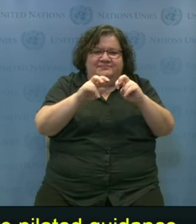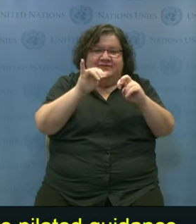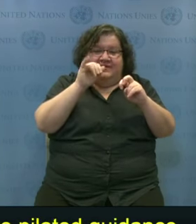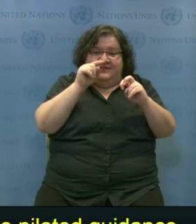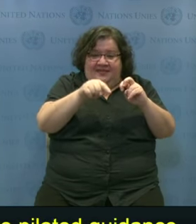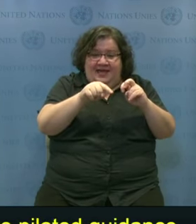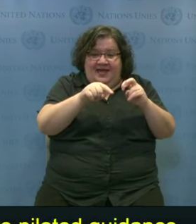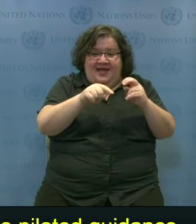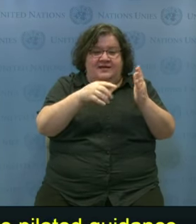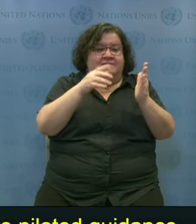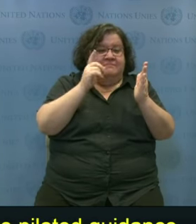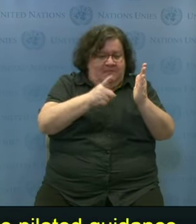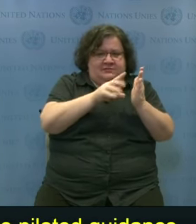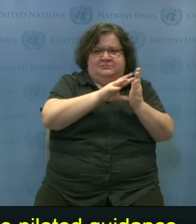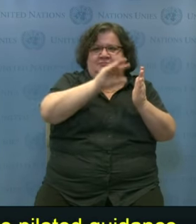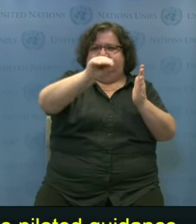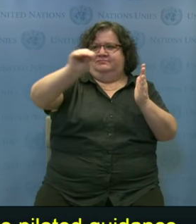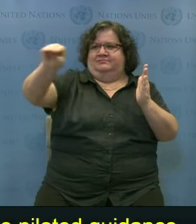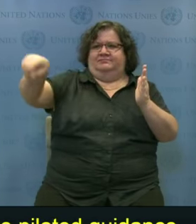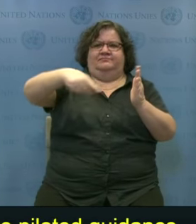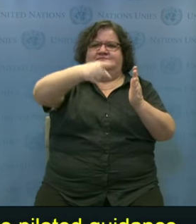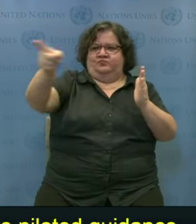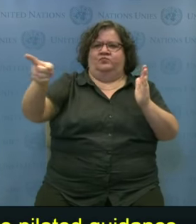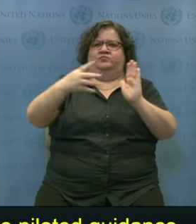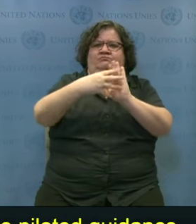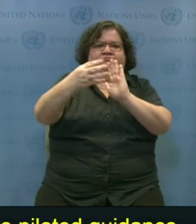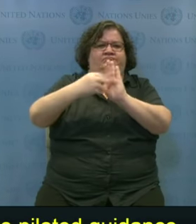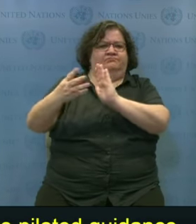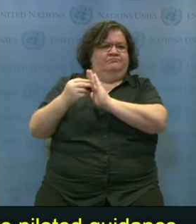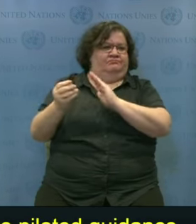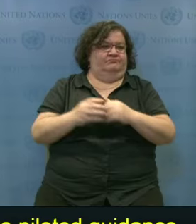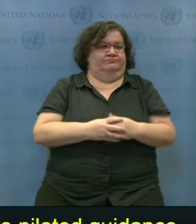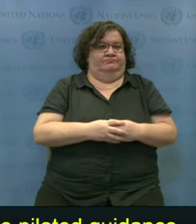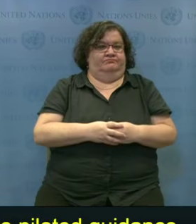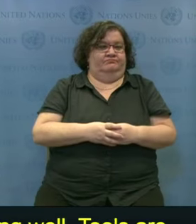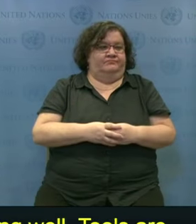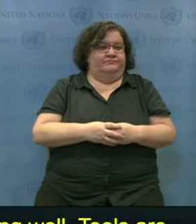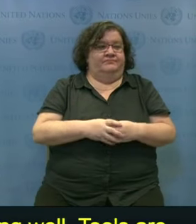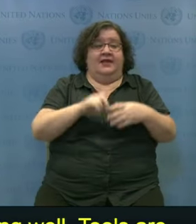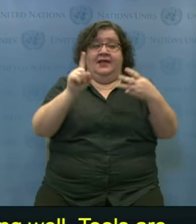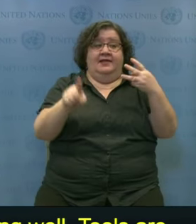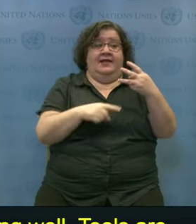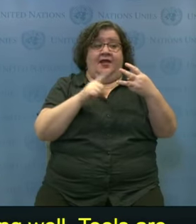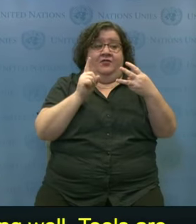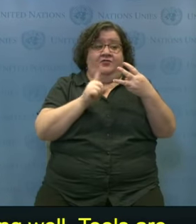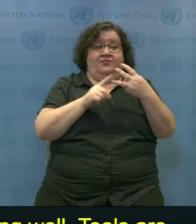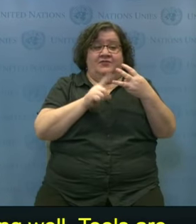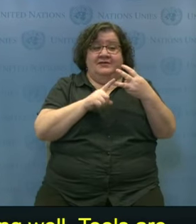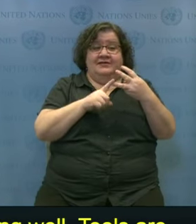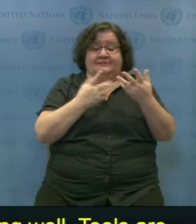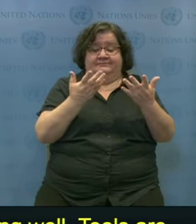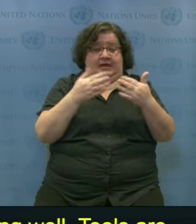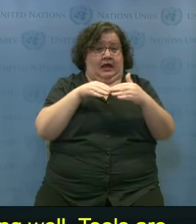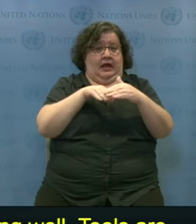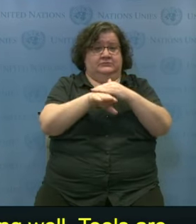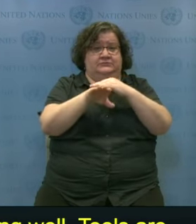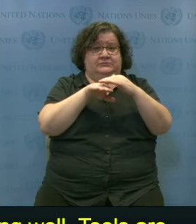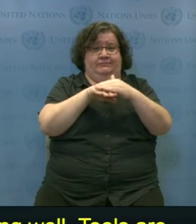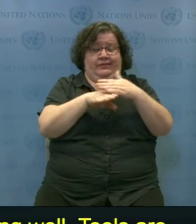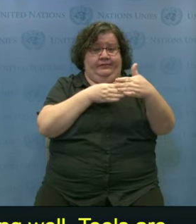Ladies and gentlemen, accessibility, or the lack of it, has a direct and a significant bearing